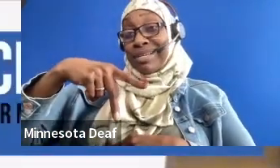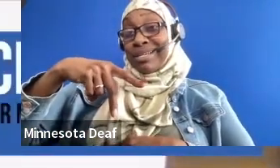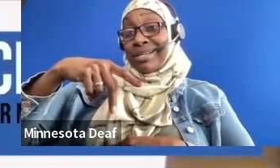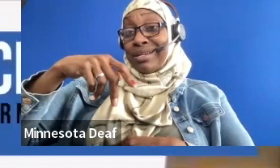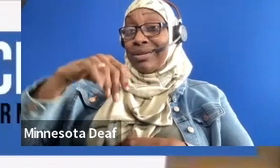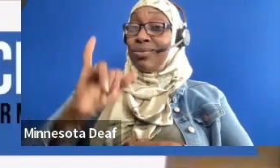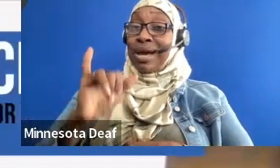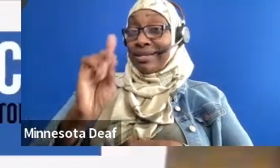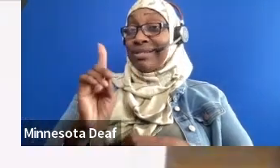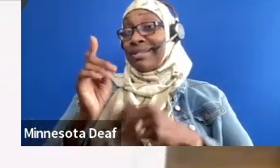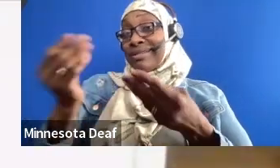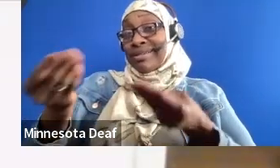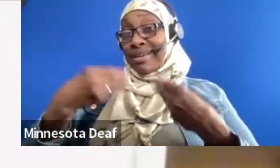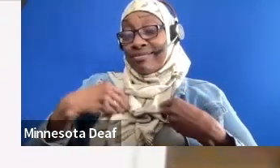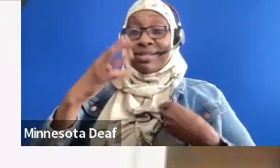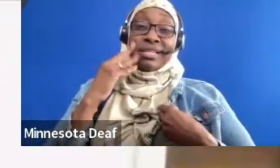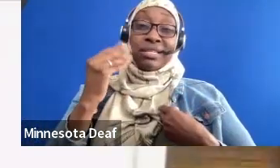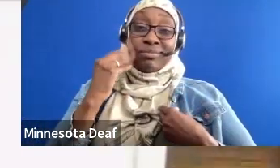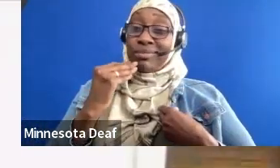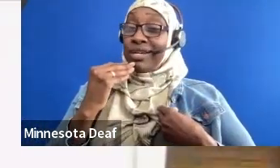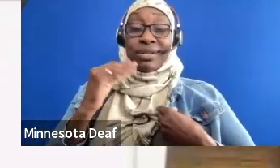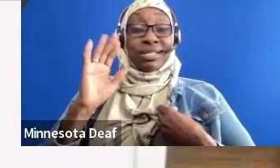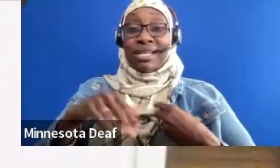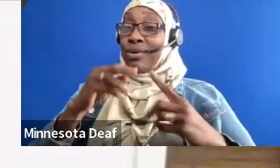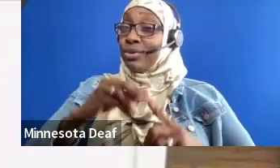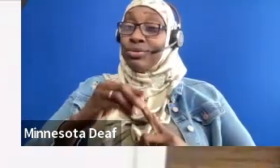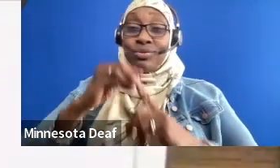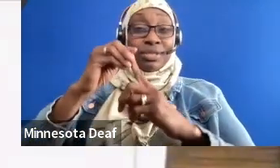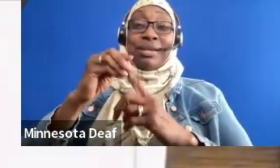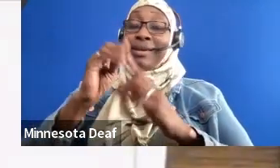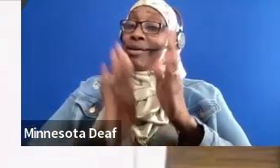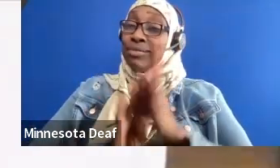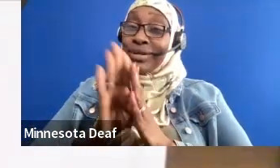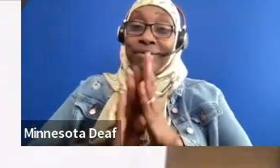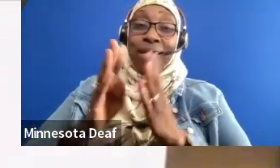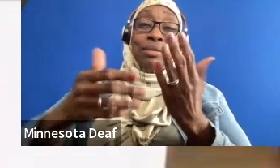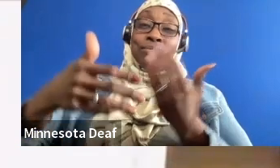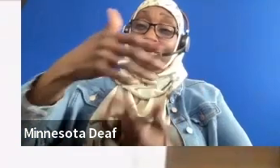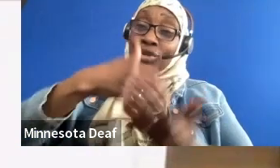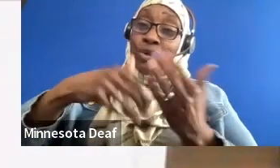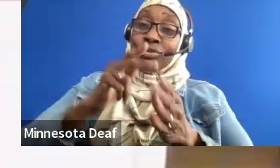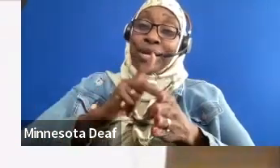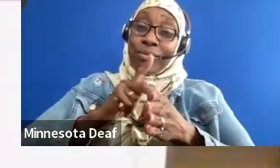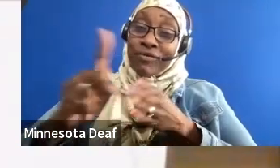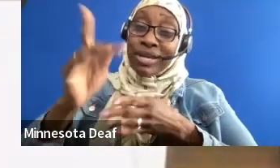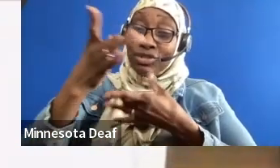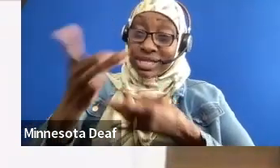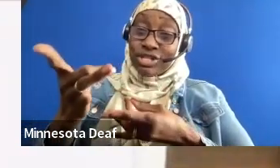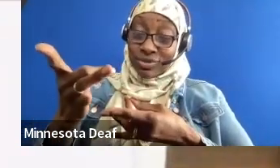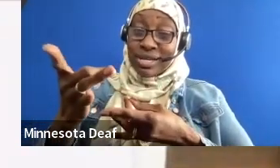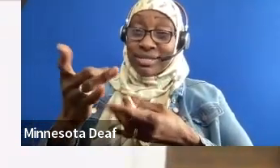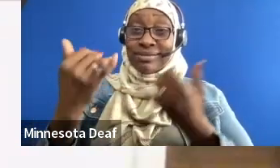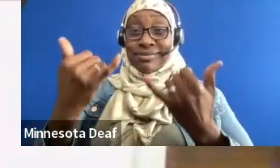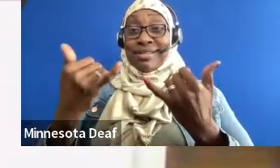key to unlock his social and now his professional interests. So these days, he's working in the field of